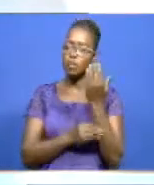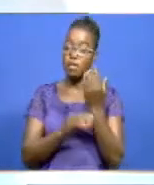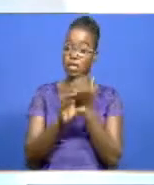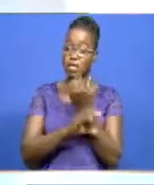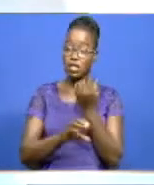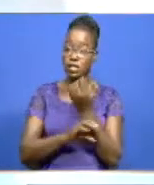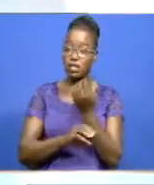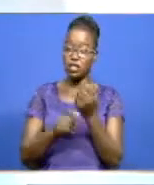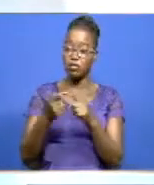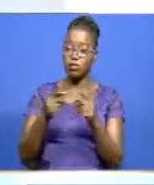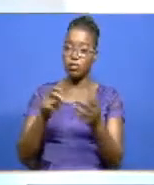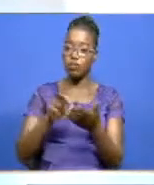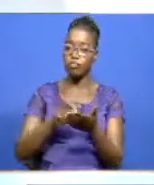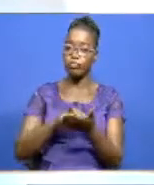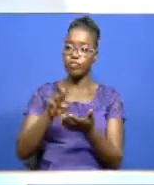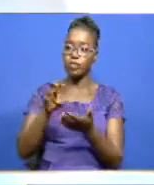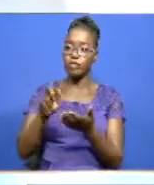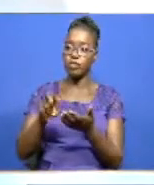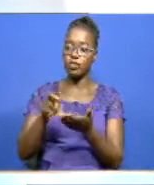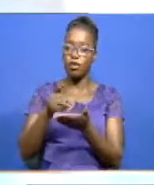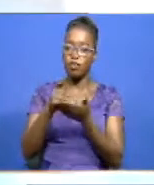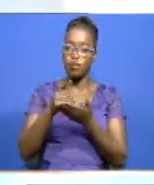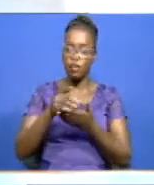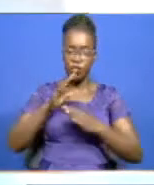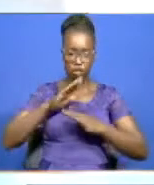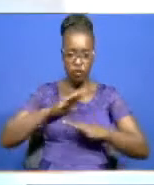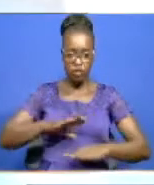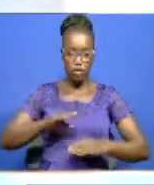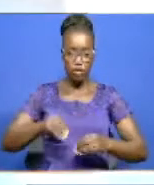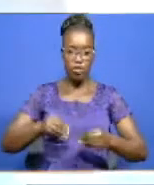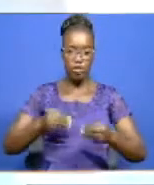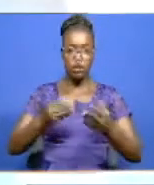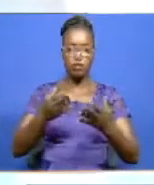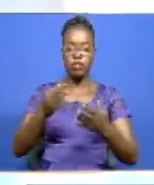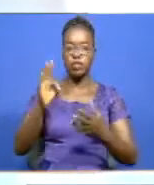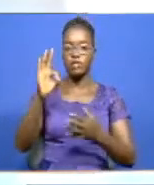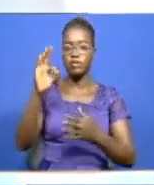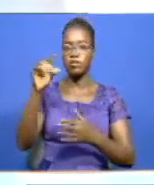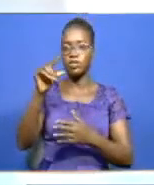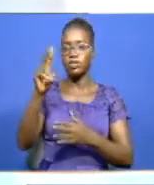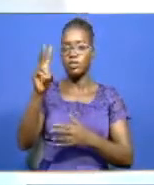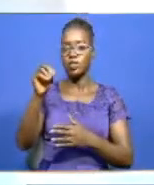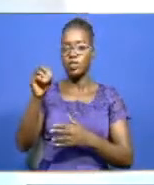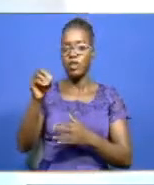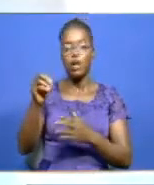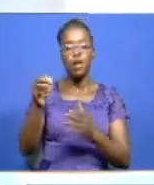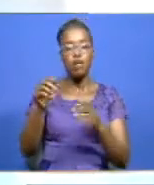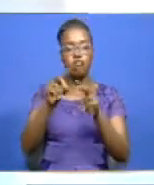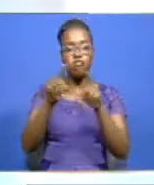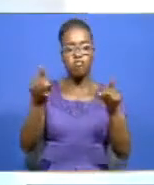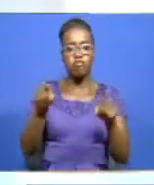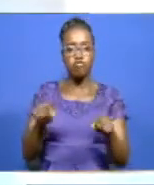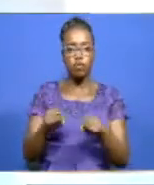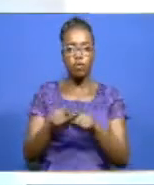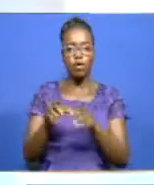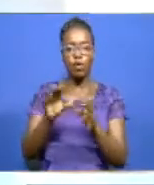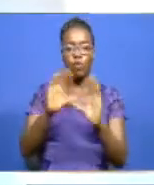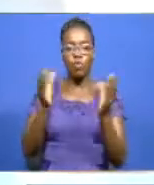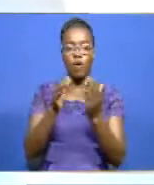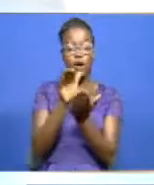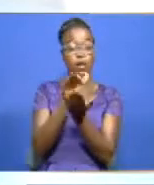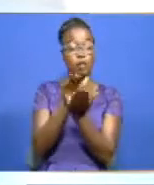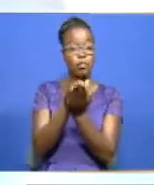advantage of debt relief being offered under the G20 Common Framework, World Bank Chief Economist